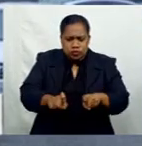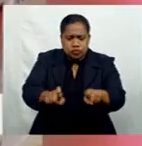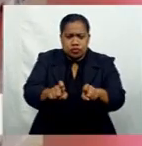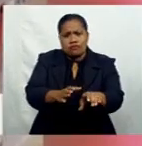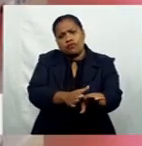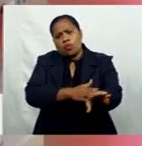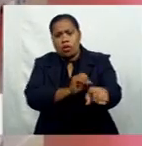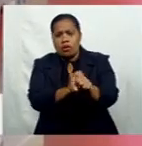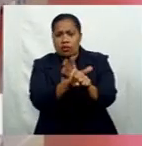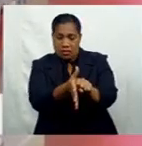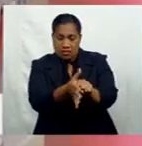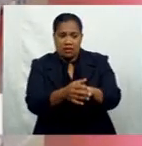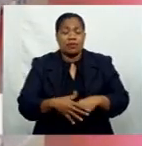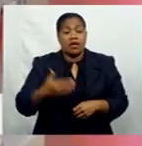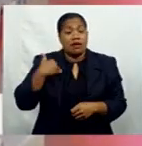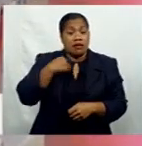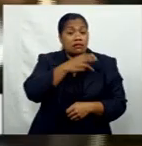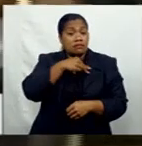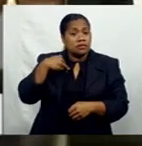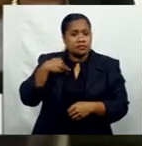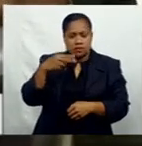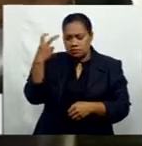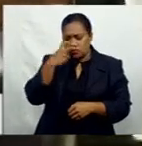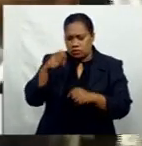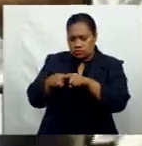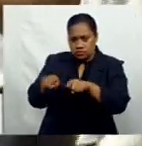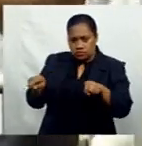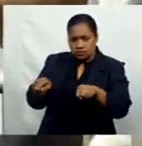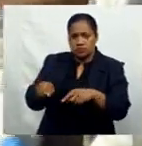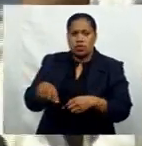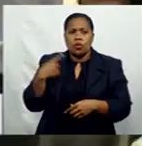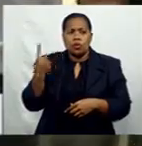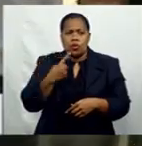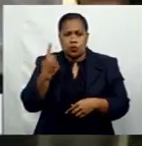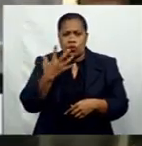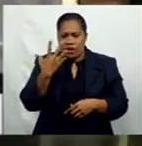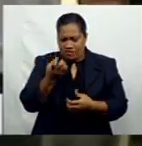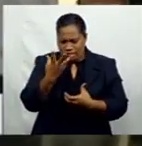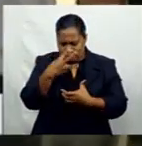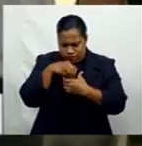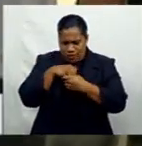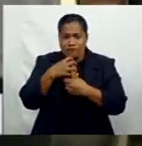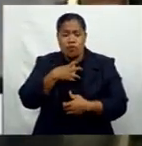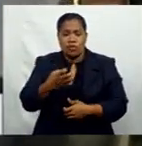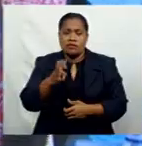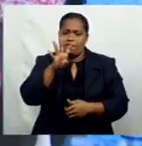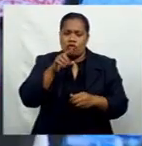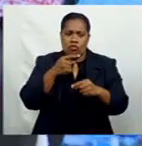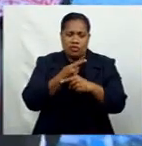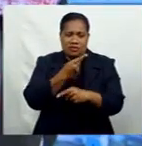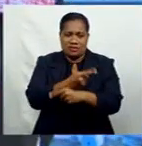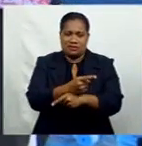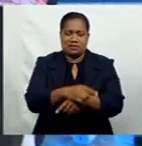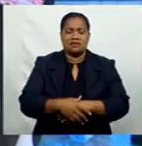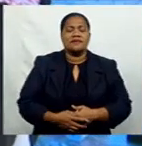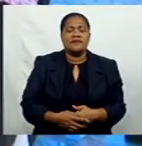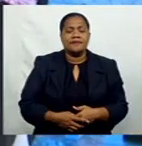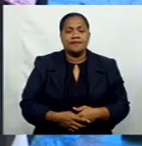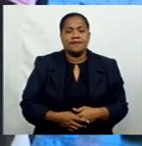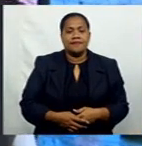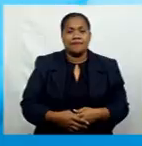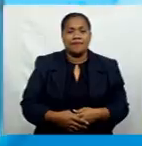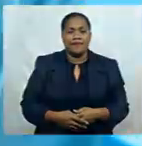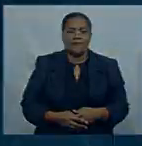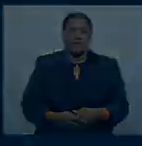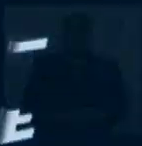The health ministry is monitoring those who have had COVID symptoms for more than four weeks. Christiana Uluwai, FBC News.